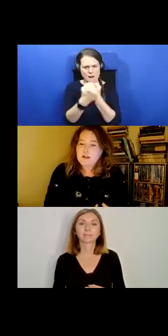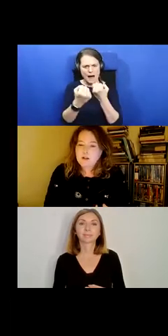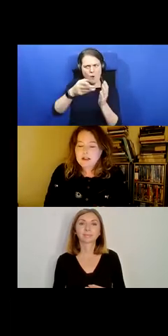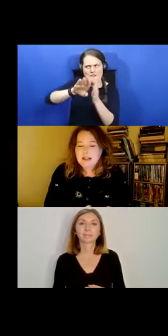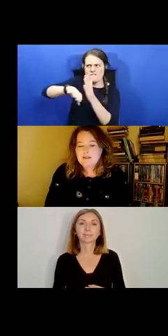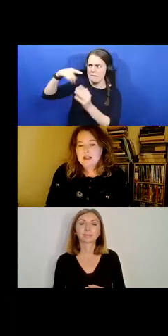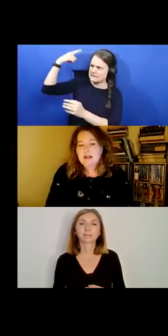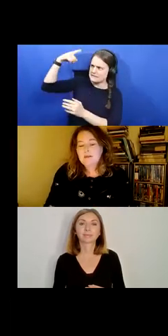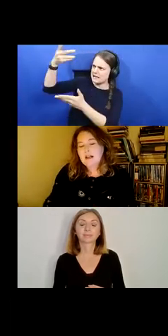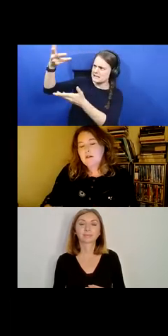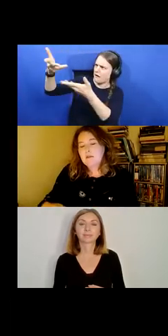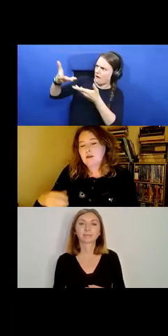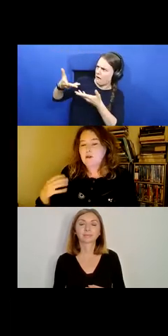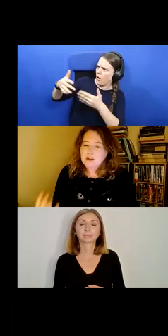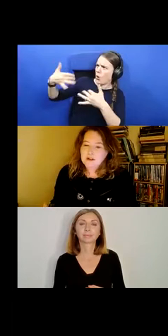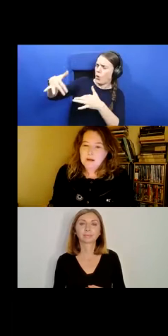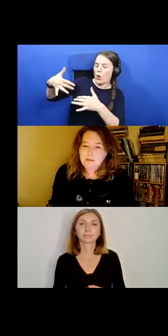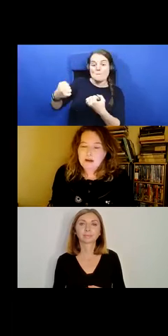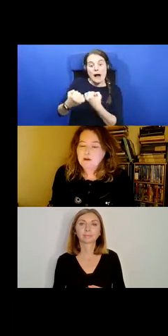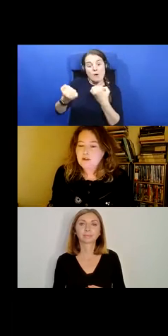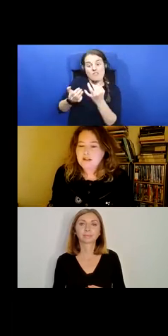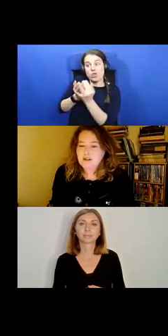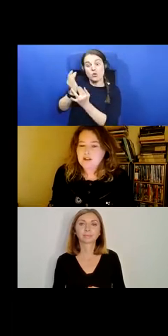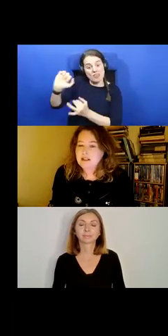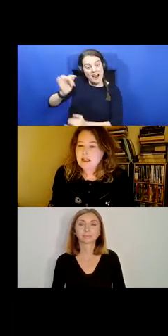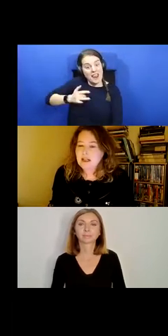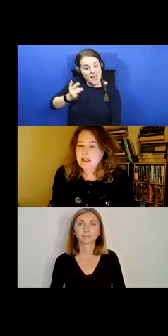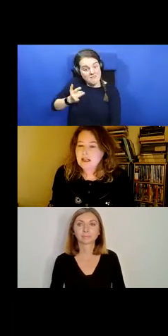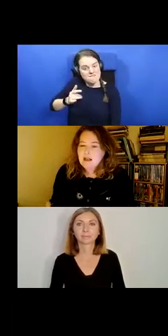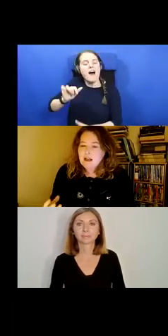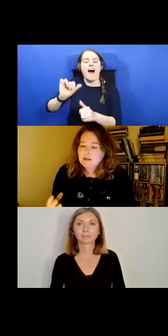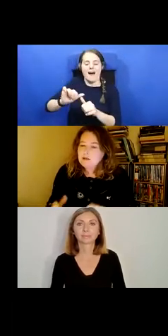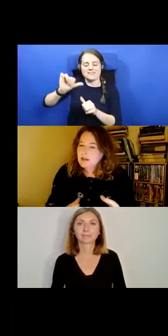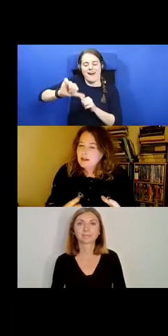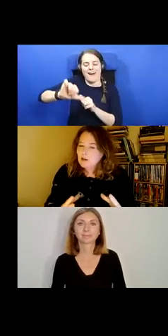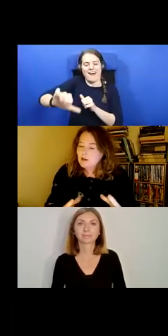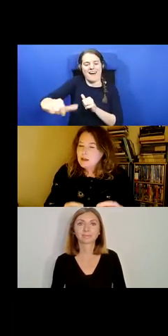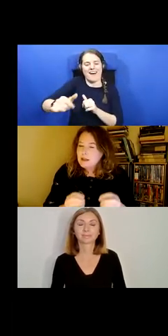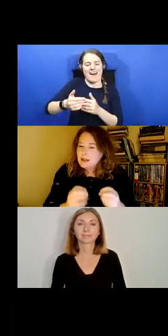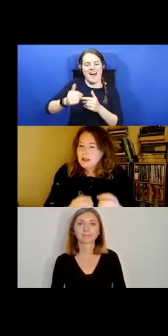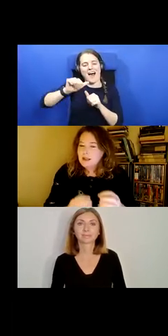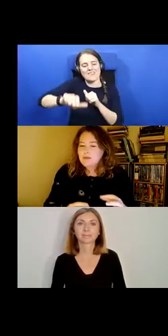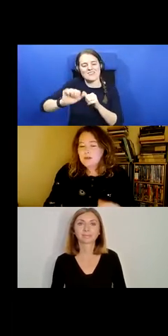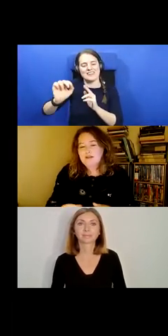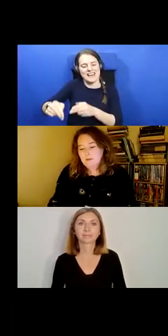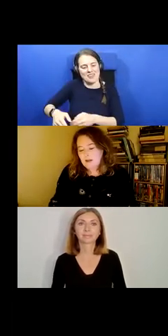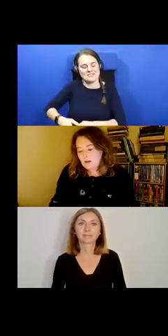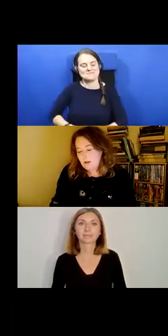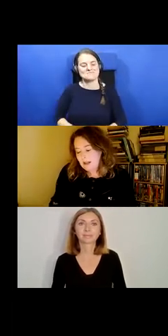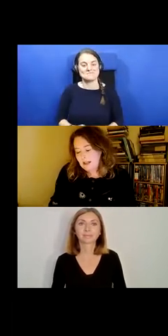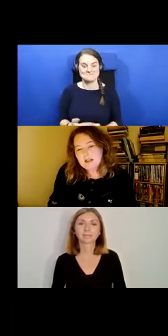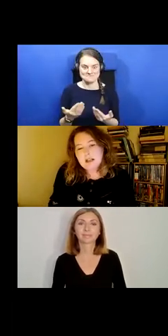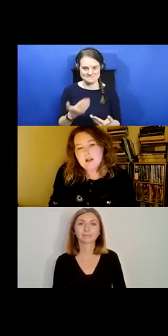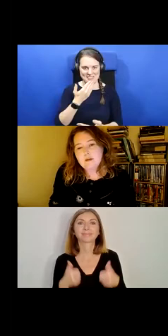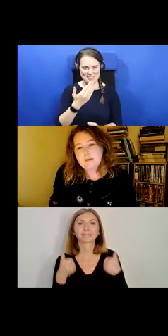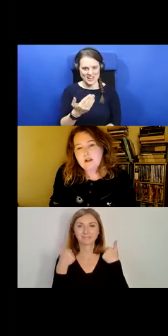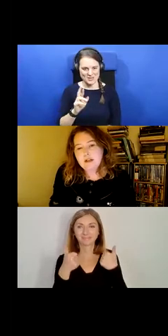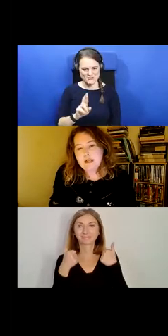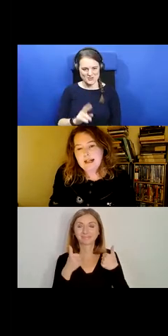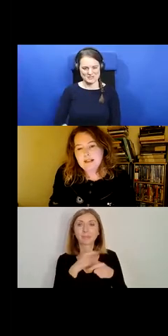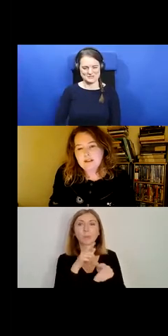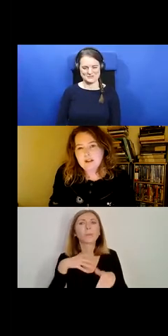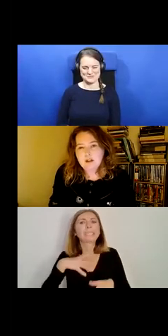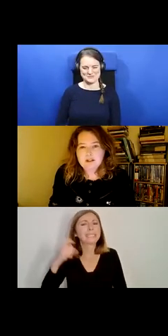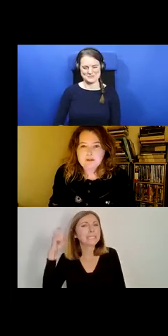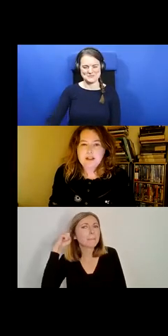powerful in their own lifetime, but they were also powerful after their deaths. And so this is something we have to bear in mind when we